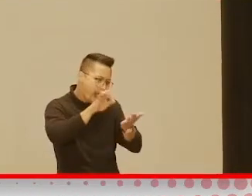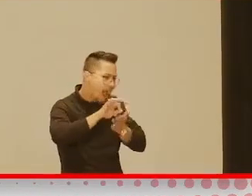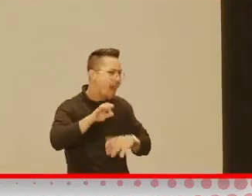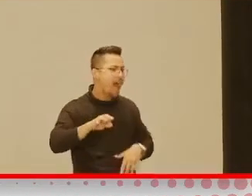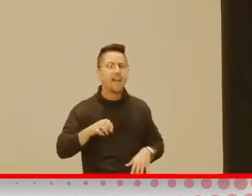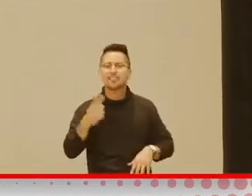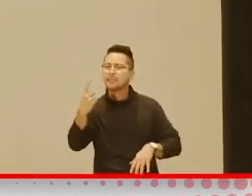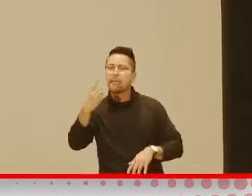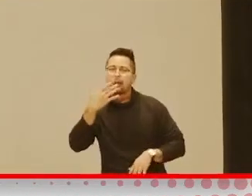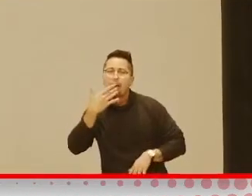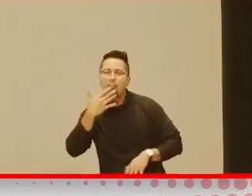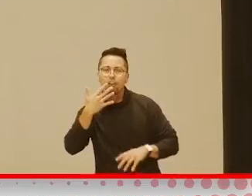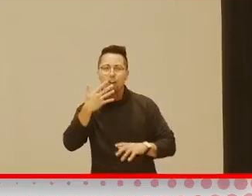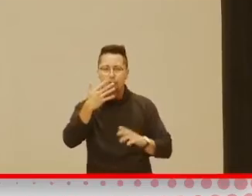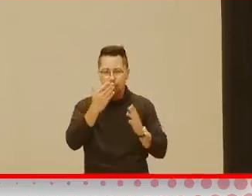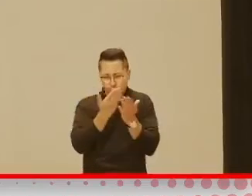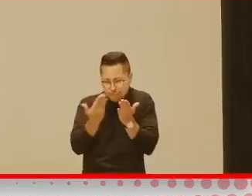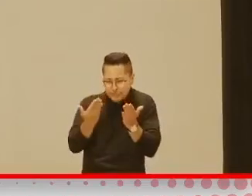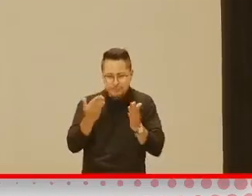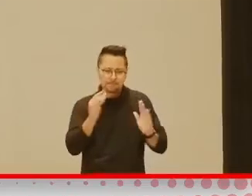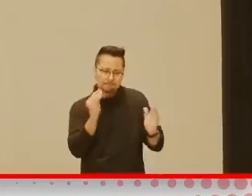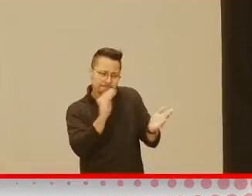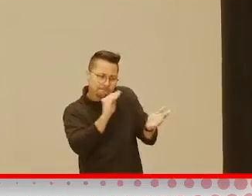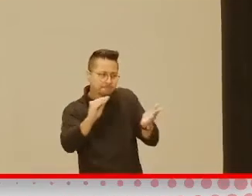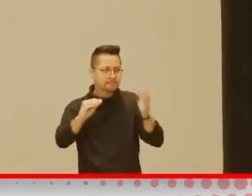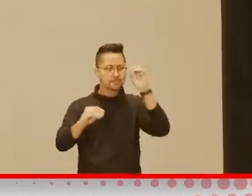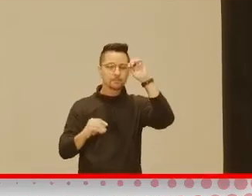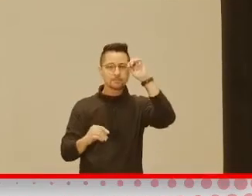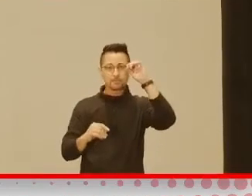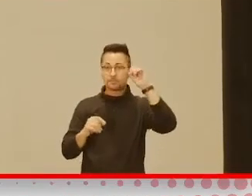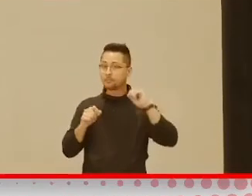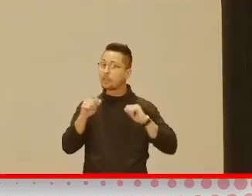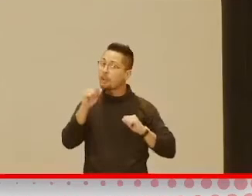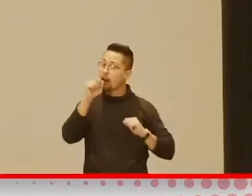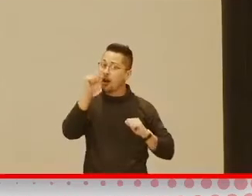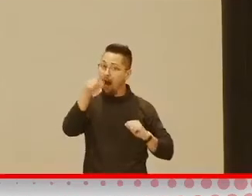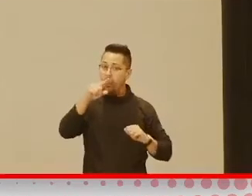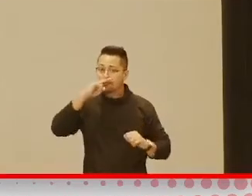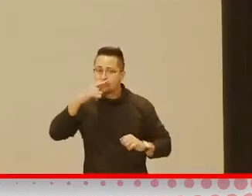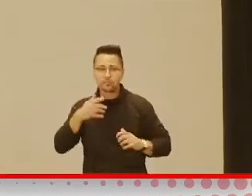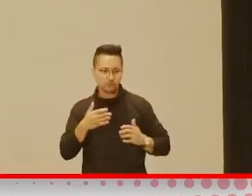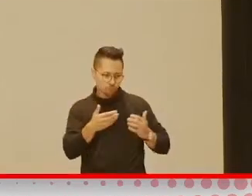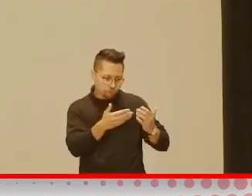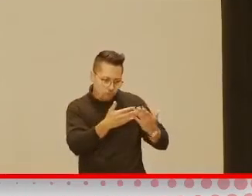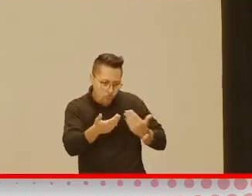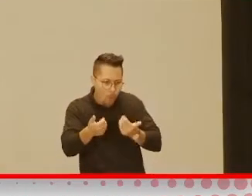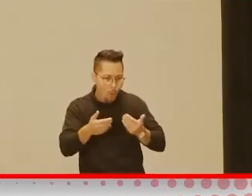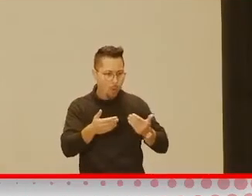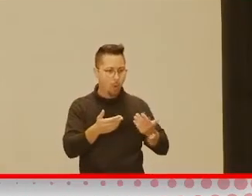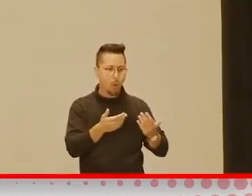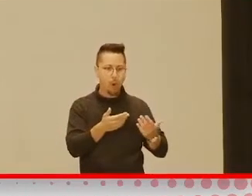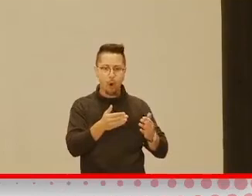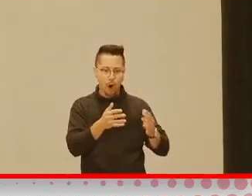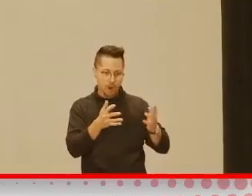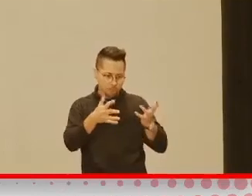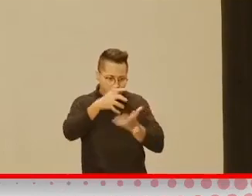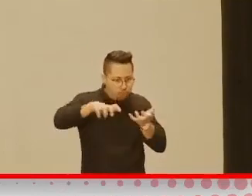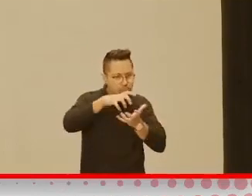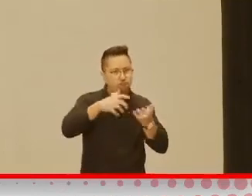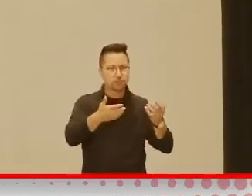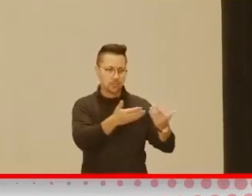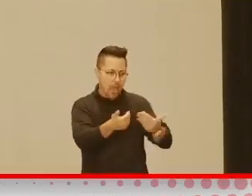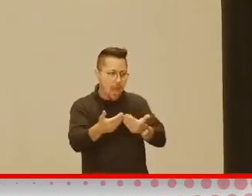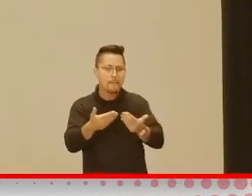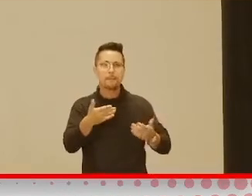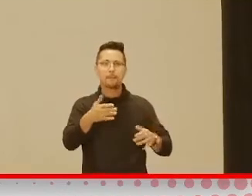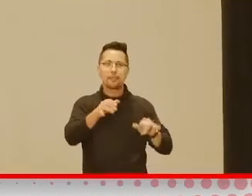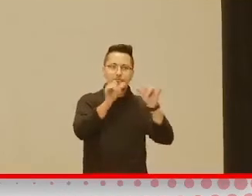and, you know, have your child learn to sort whether it's same objects or same colors, you know,